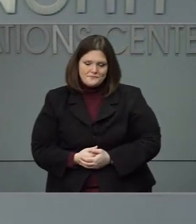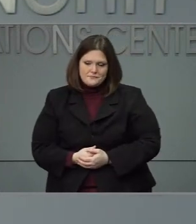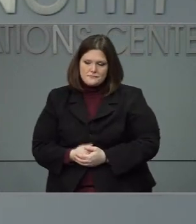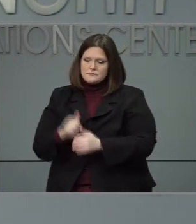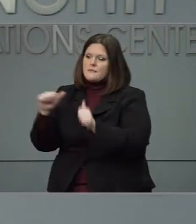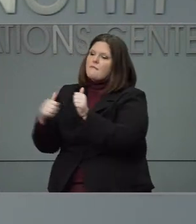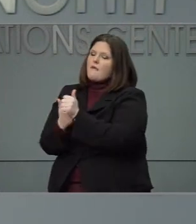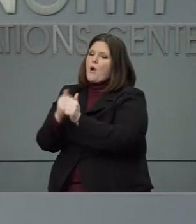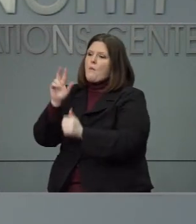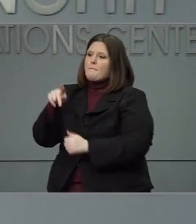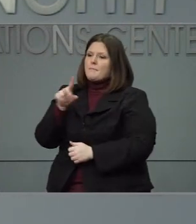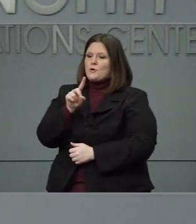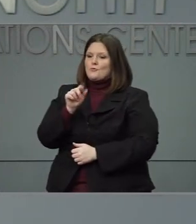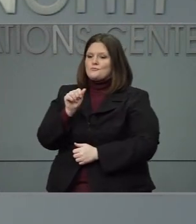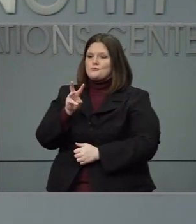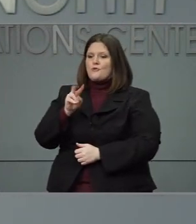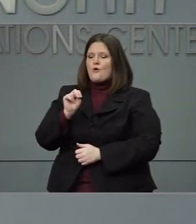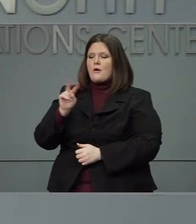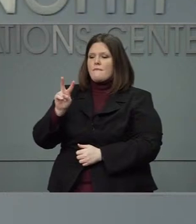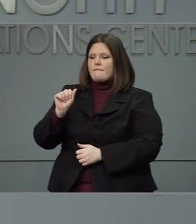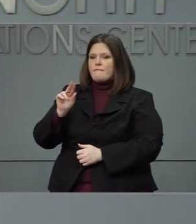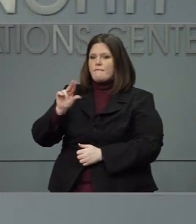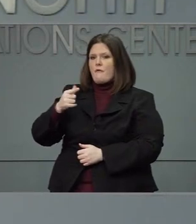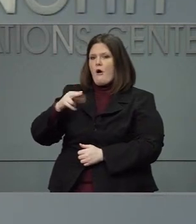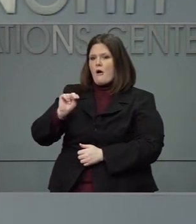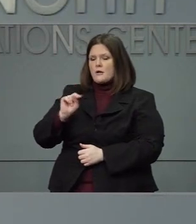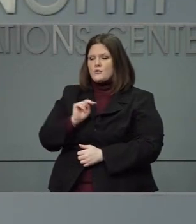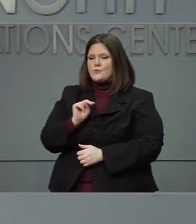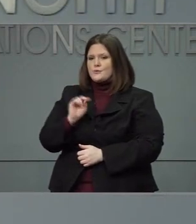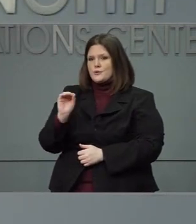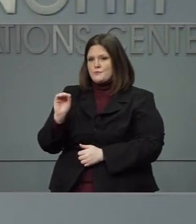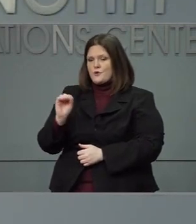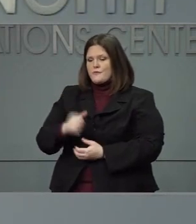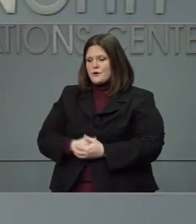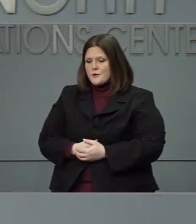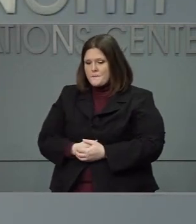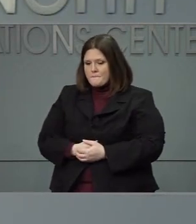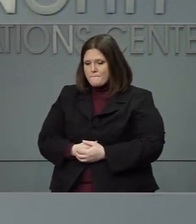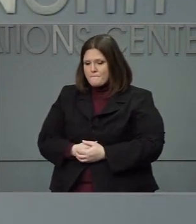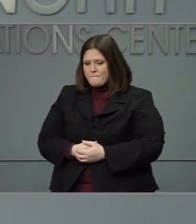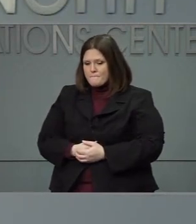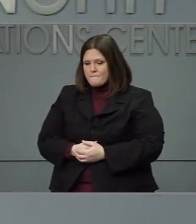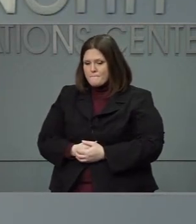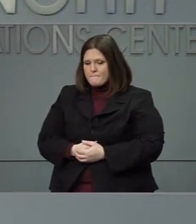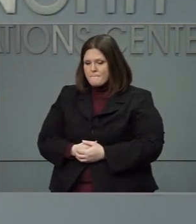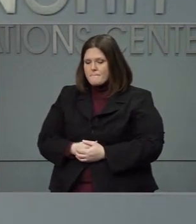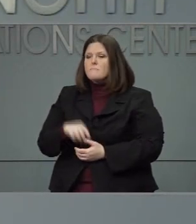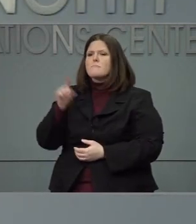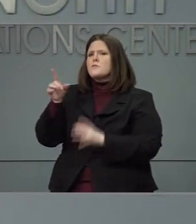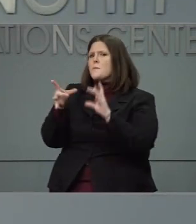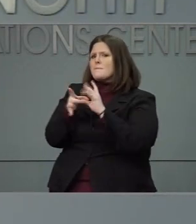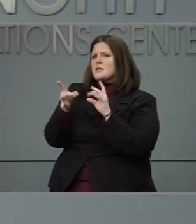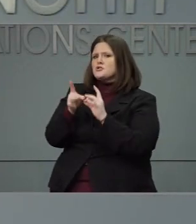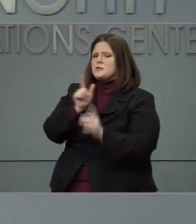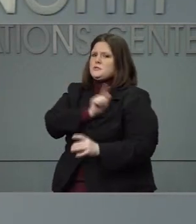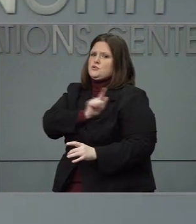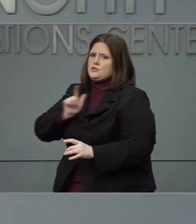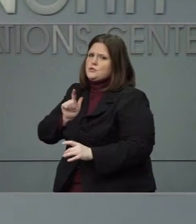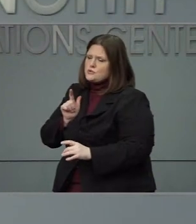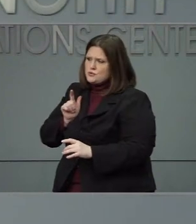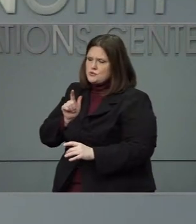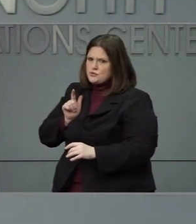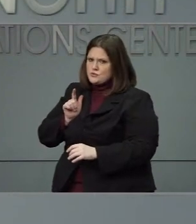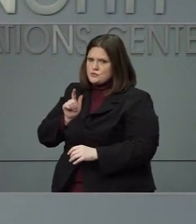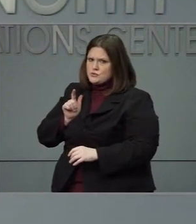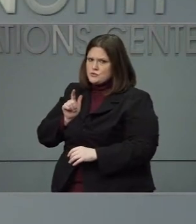Follow-up, Don Vaughn, News and Observer. Hi, thanks for the follow-up. You mentioned working in the General Assembly. Is there any authority